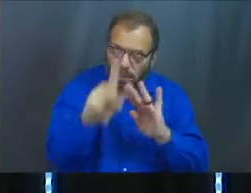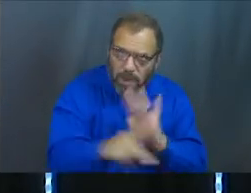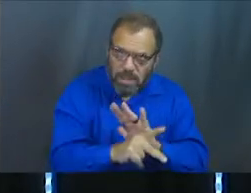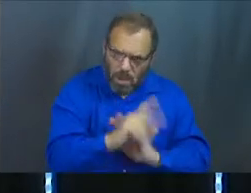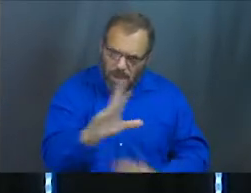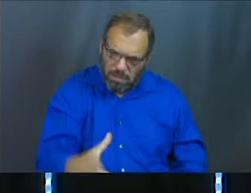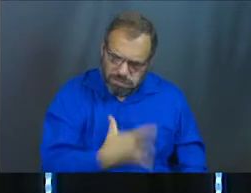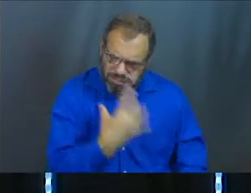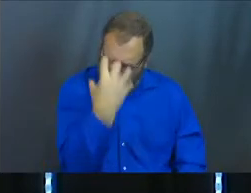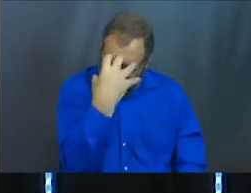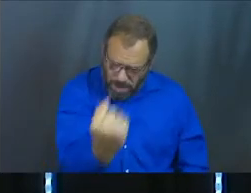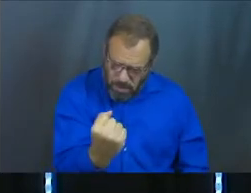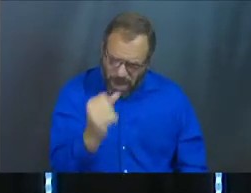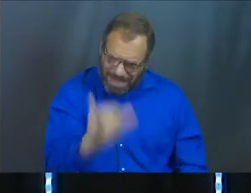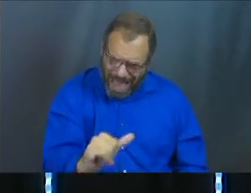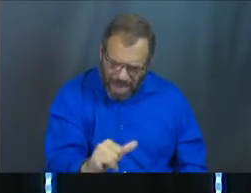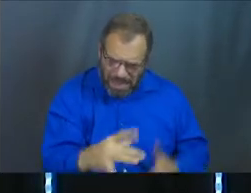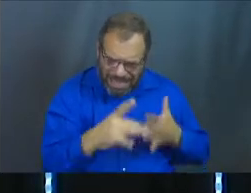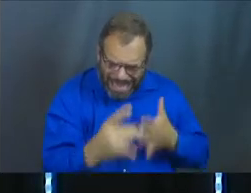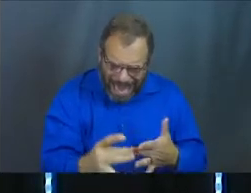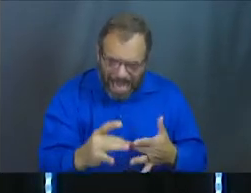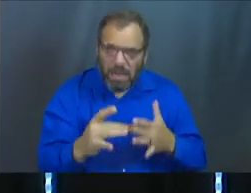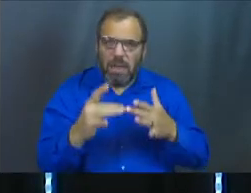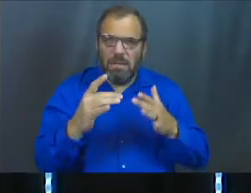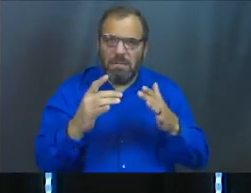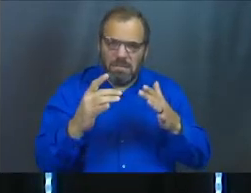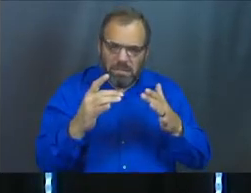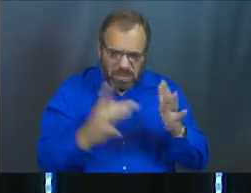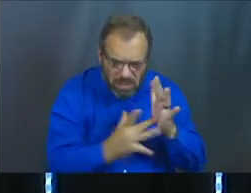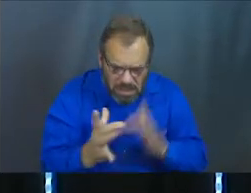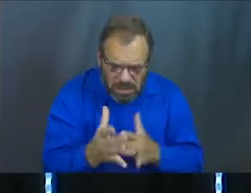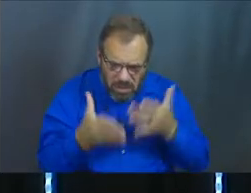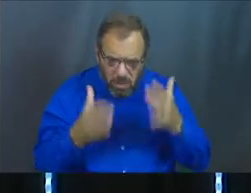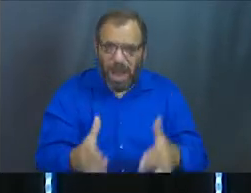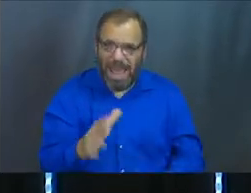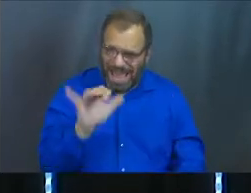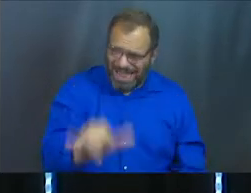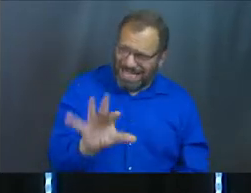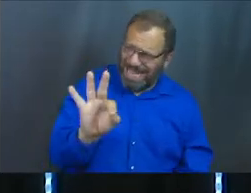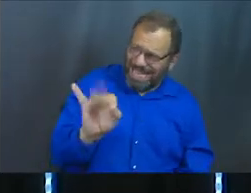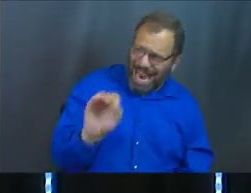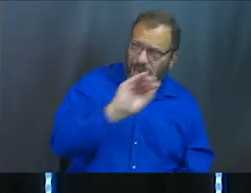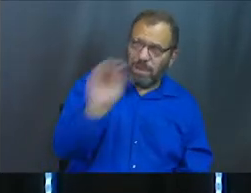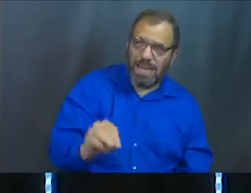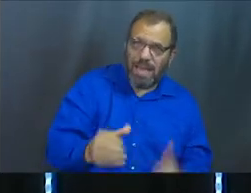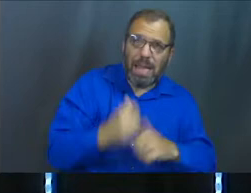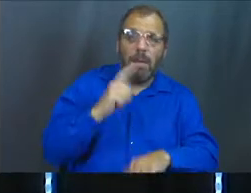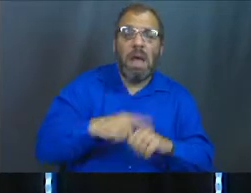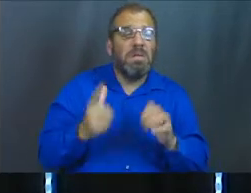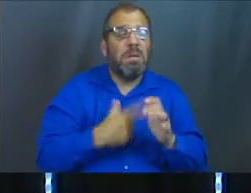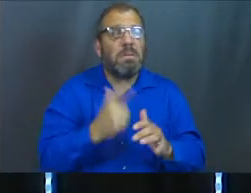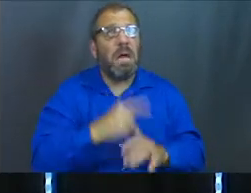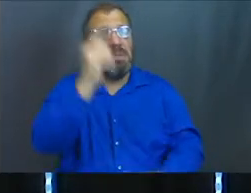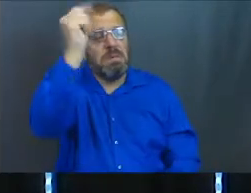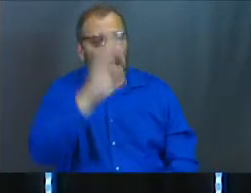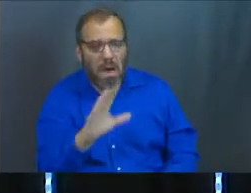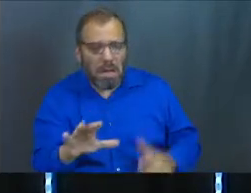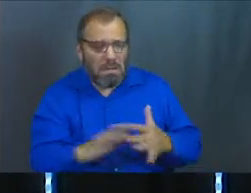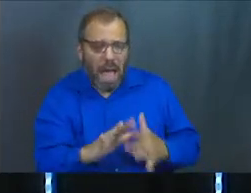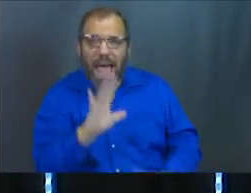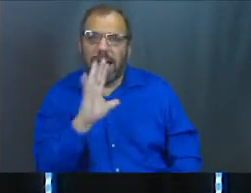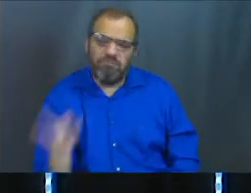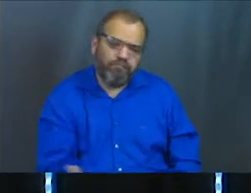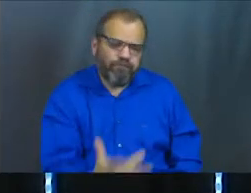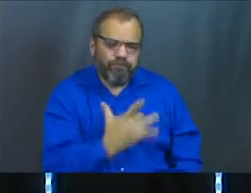into your heart, and let those things guide you, the way of Jesus, right? That's 90% of the time. And then sometimes God comes in and he